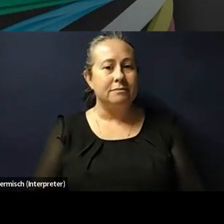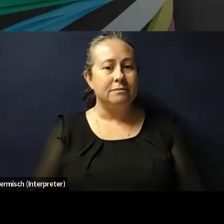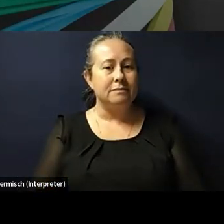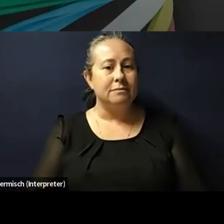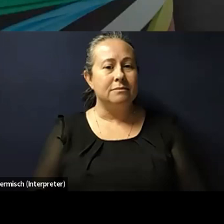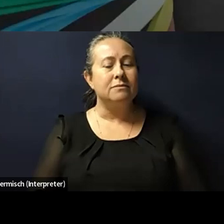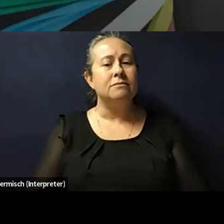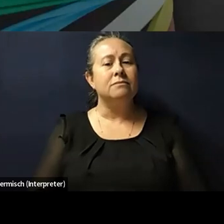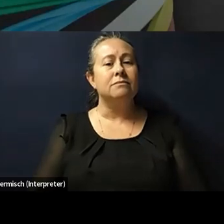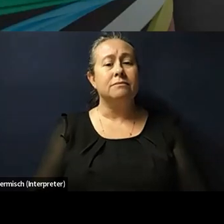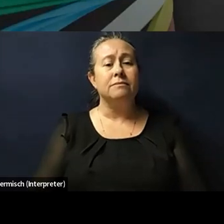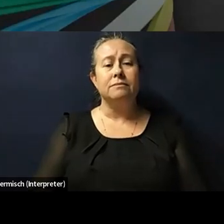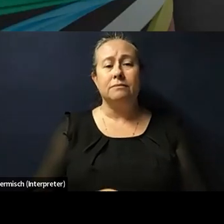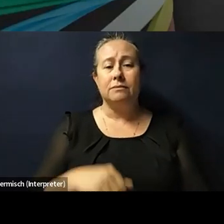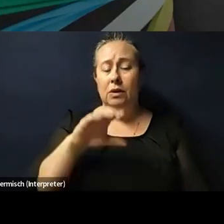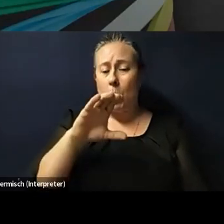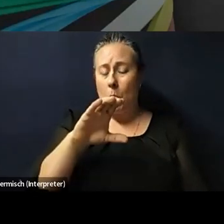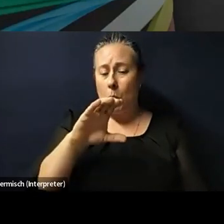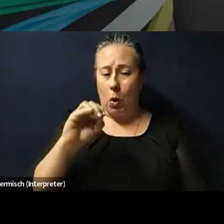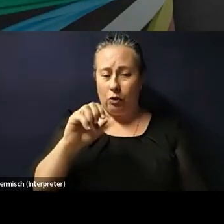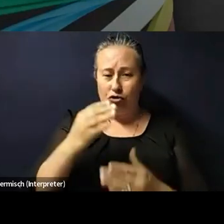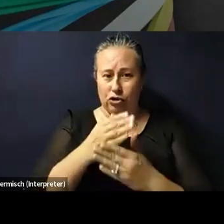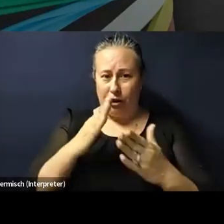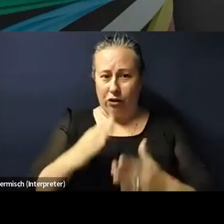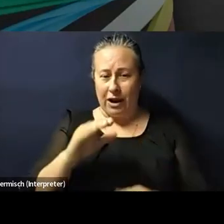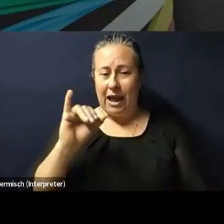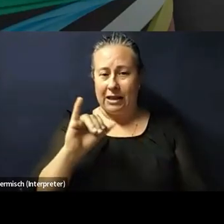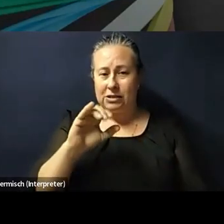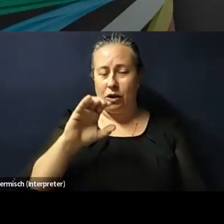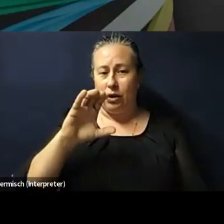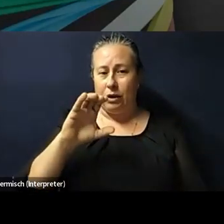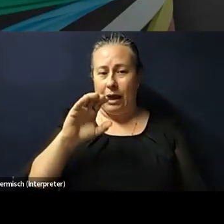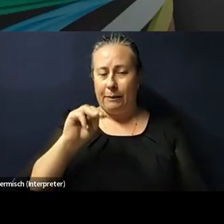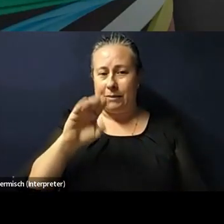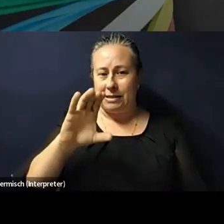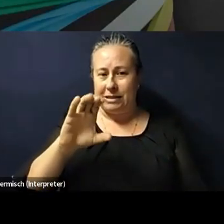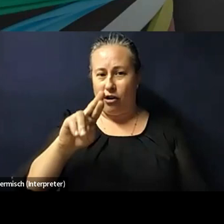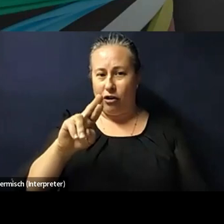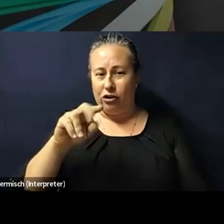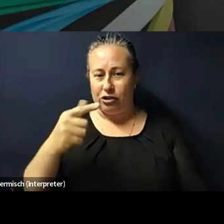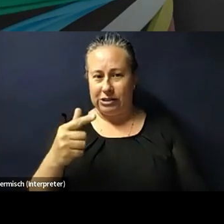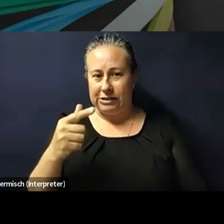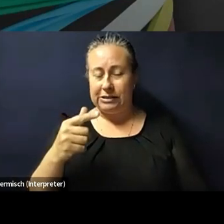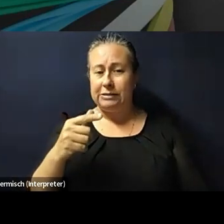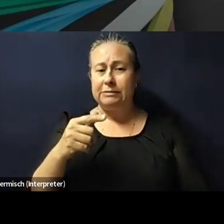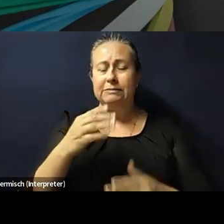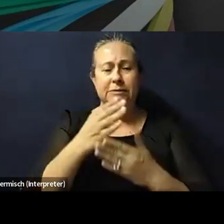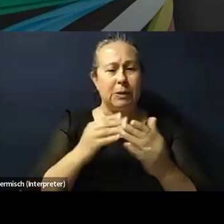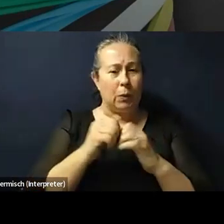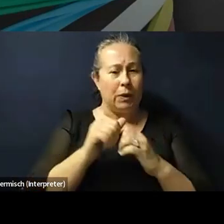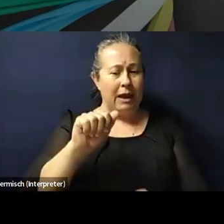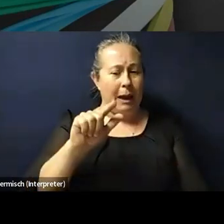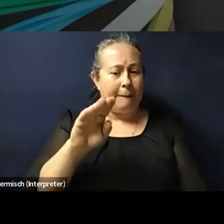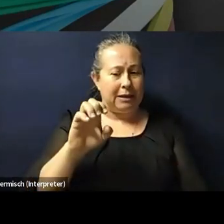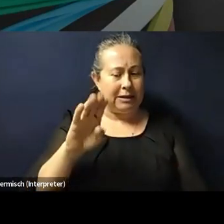says, as a co-sharer of the MCR1, MC1R gene, with some of those with albinism, there's been research suggesting